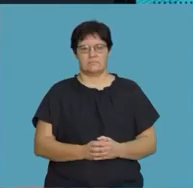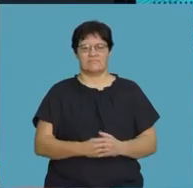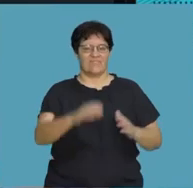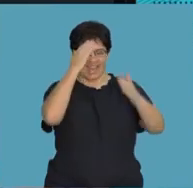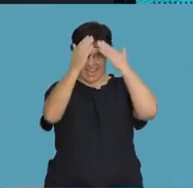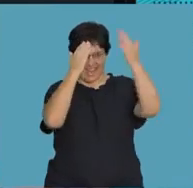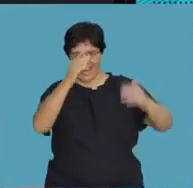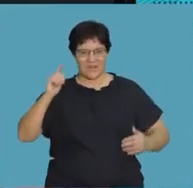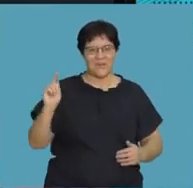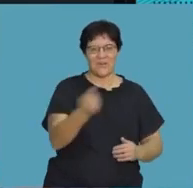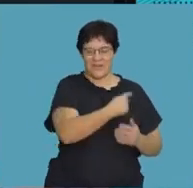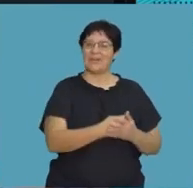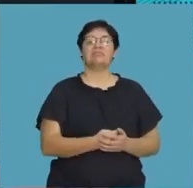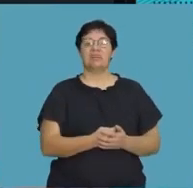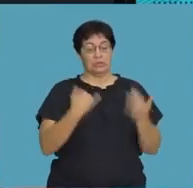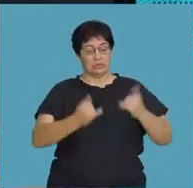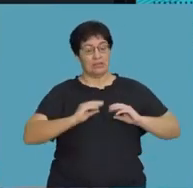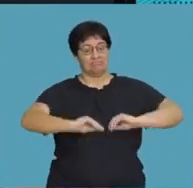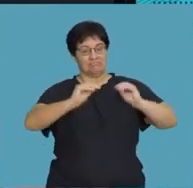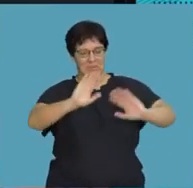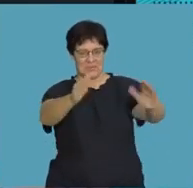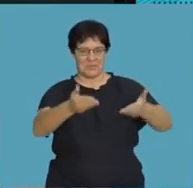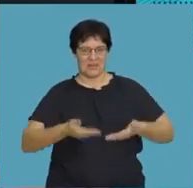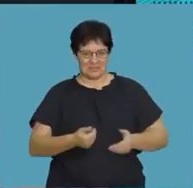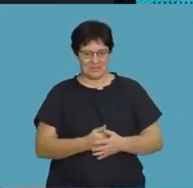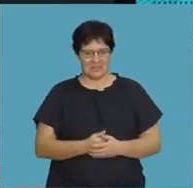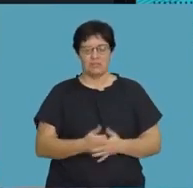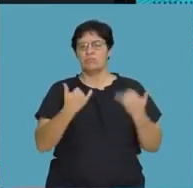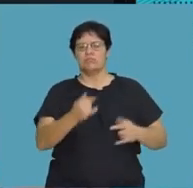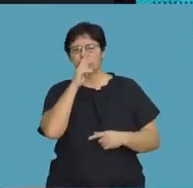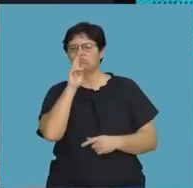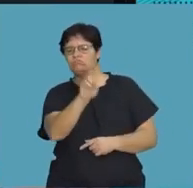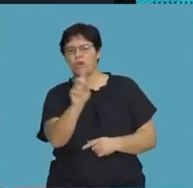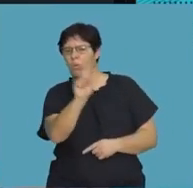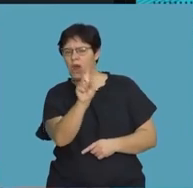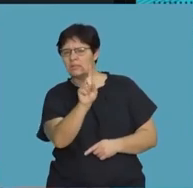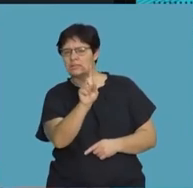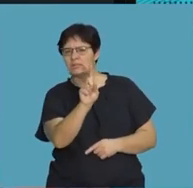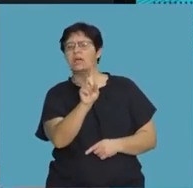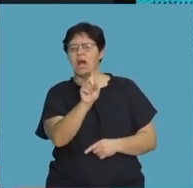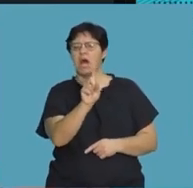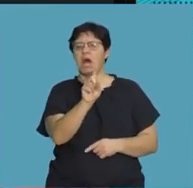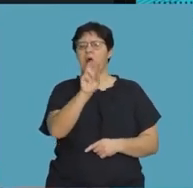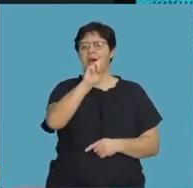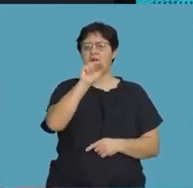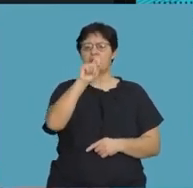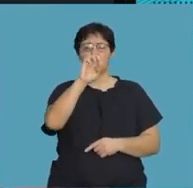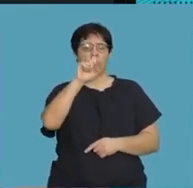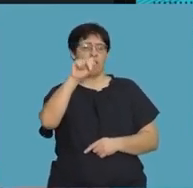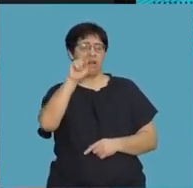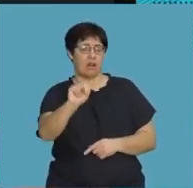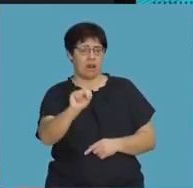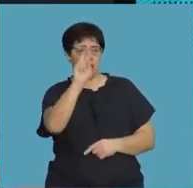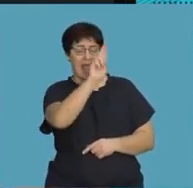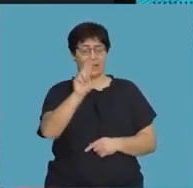Hi guys, welcome to today's lesson. So today we're going to be looking at some revision of rational exponents, right? But